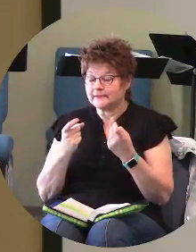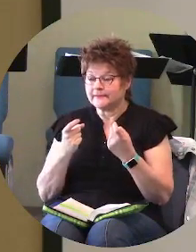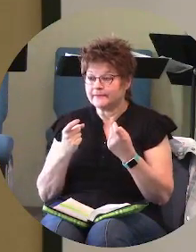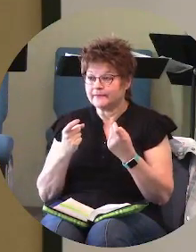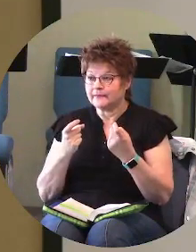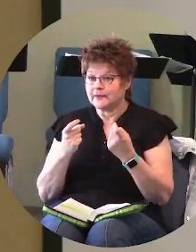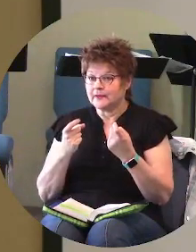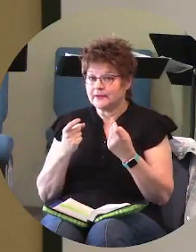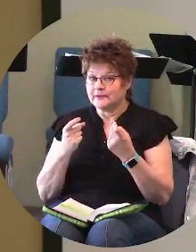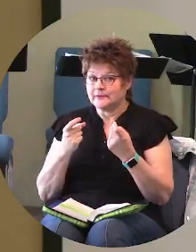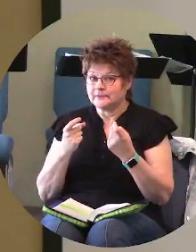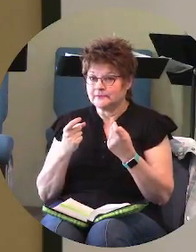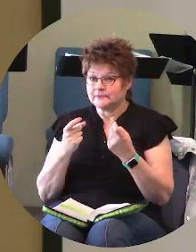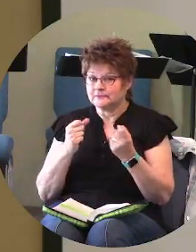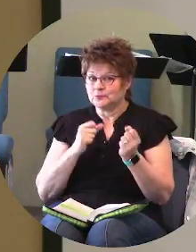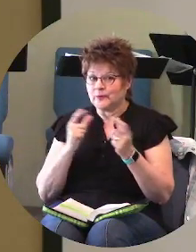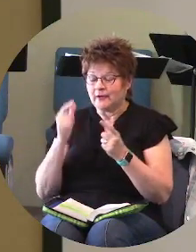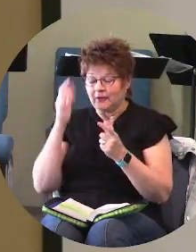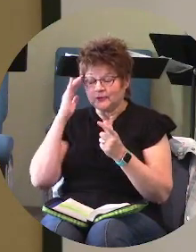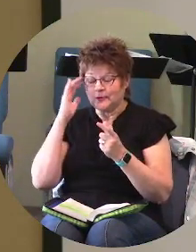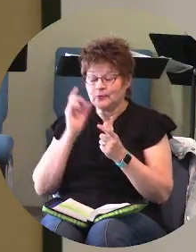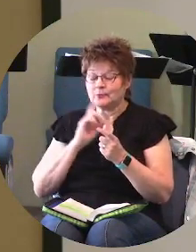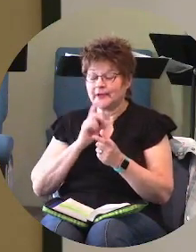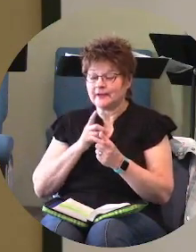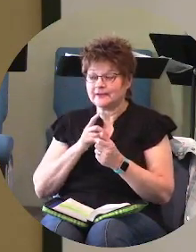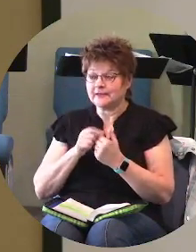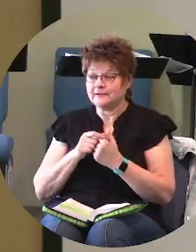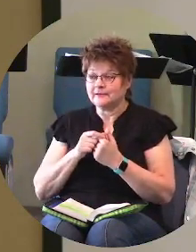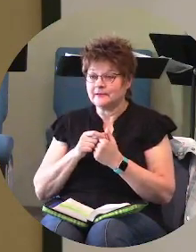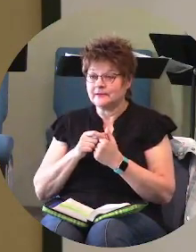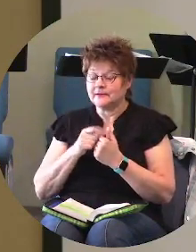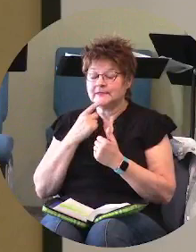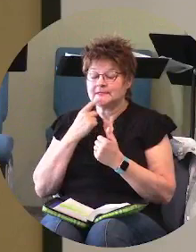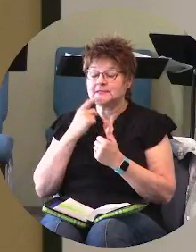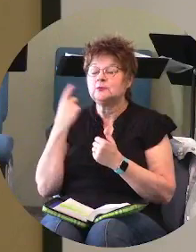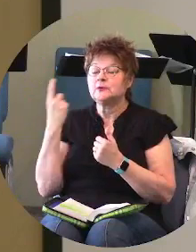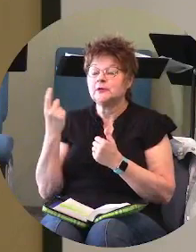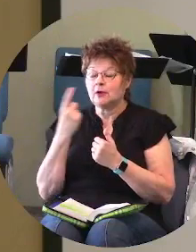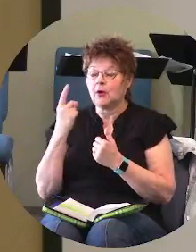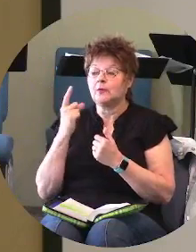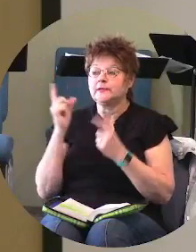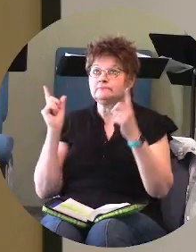because we all know we we know the reality and yet he says you can always come home